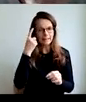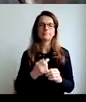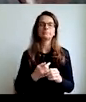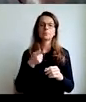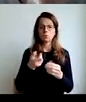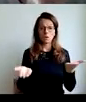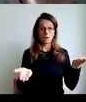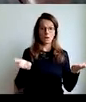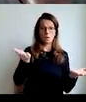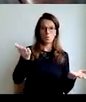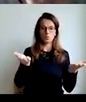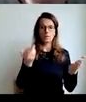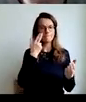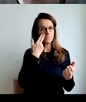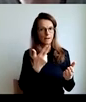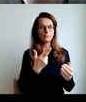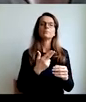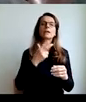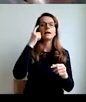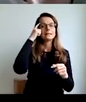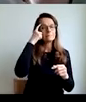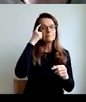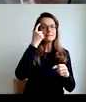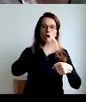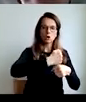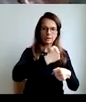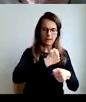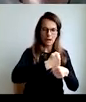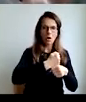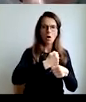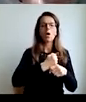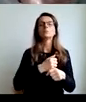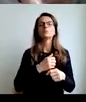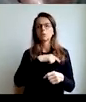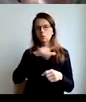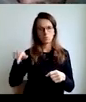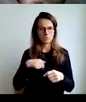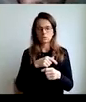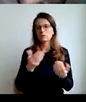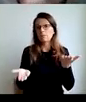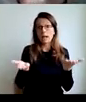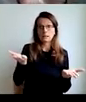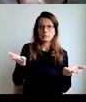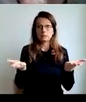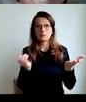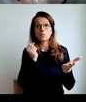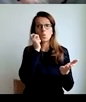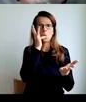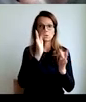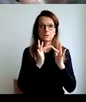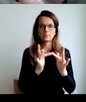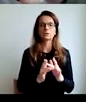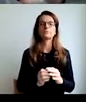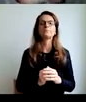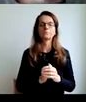sensible, and looking at the balance between sensible work and sensible relationship that we